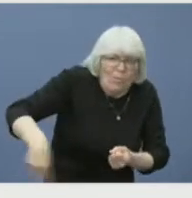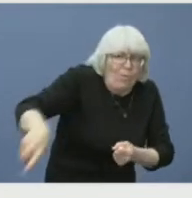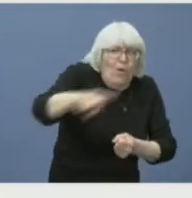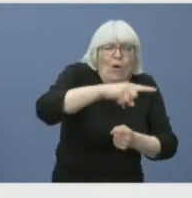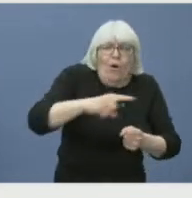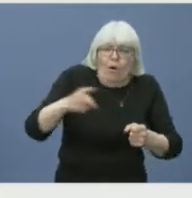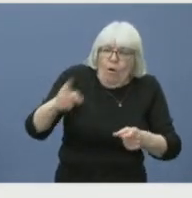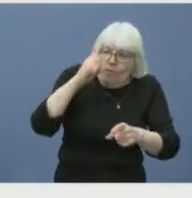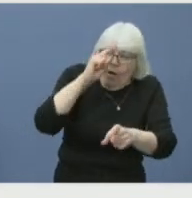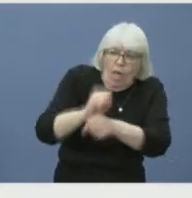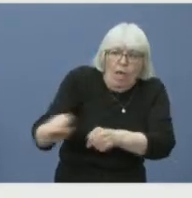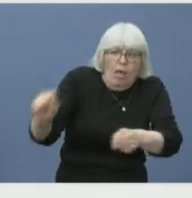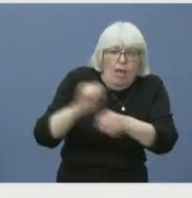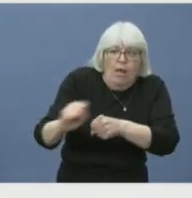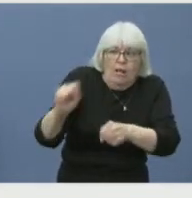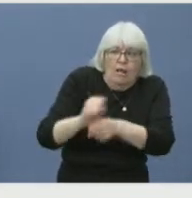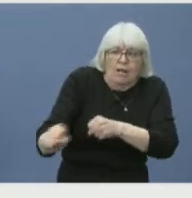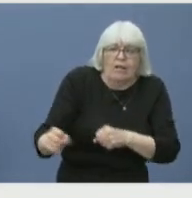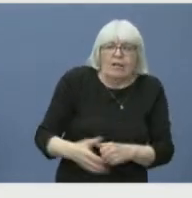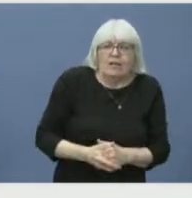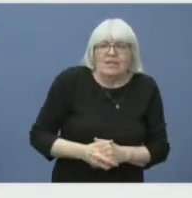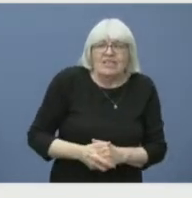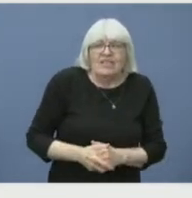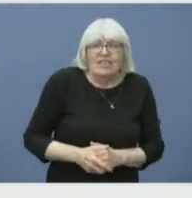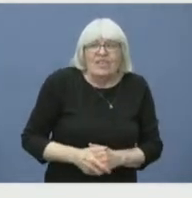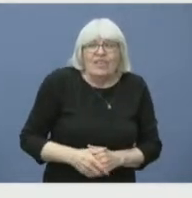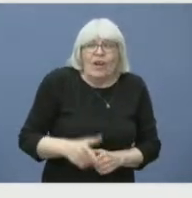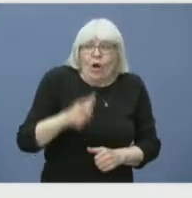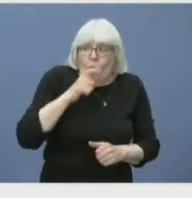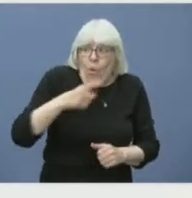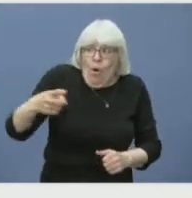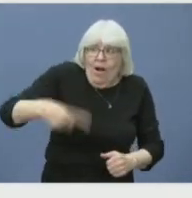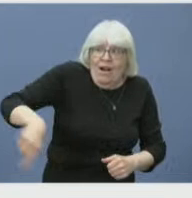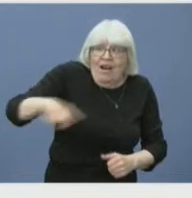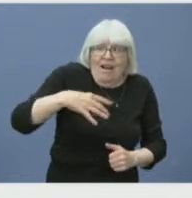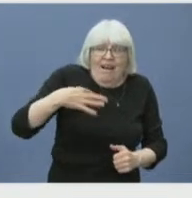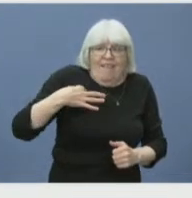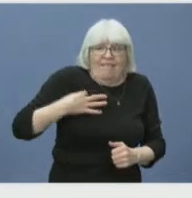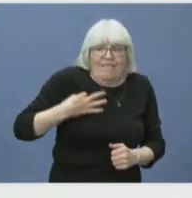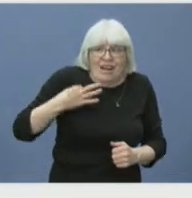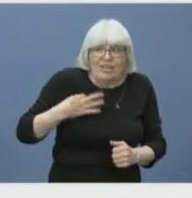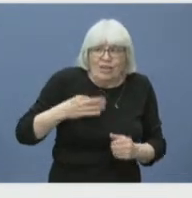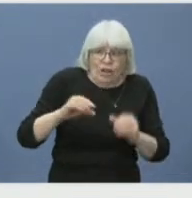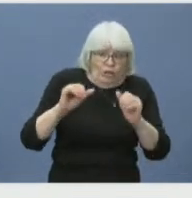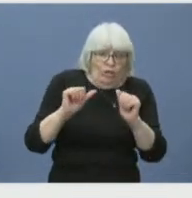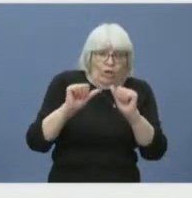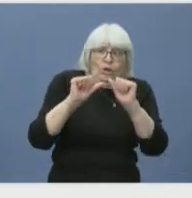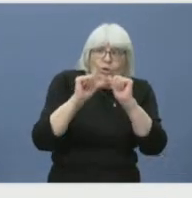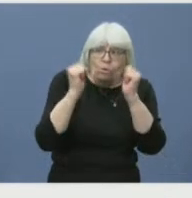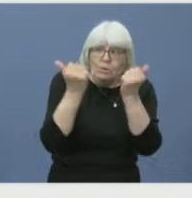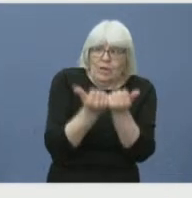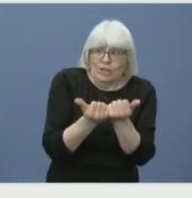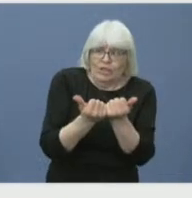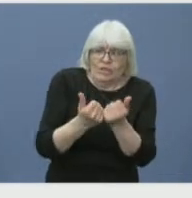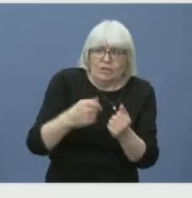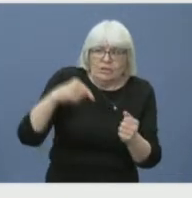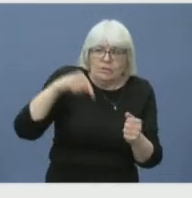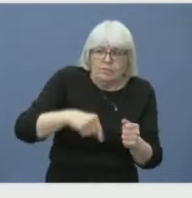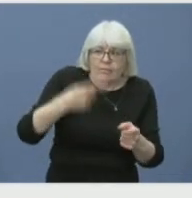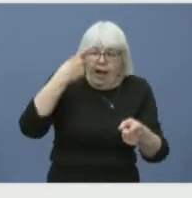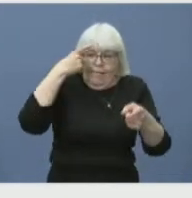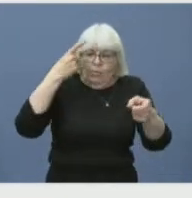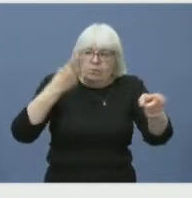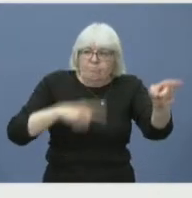season, the volunteer sector, the Fire Service Association of Nova Scotia, and the province always had an agreement on reimbursements